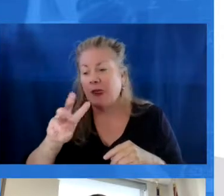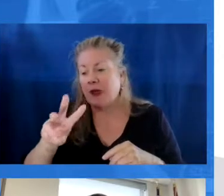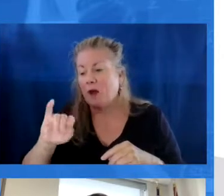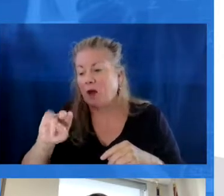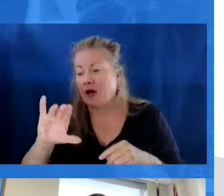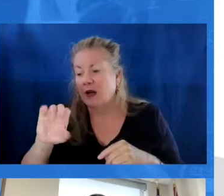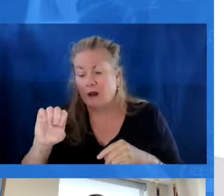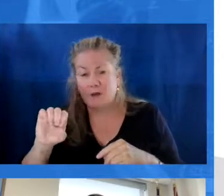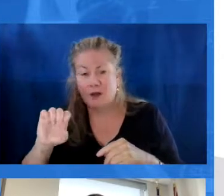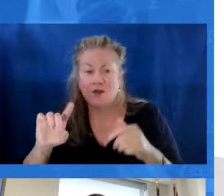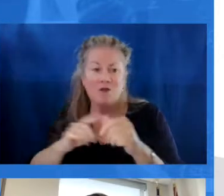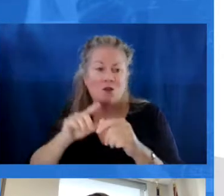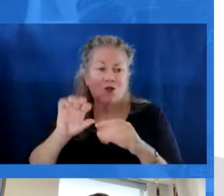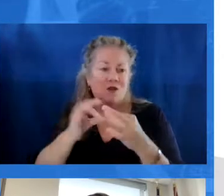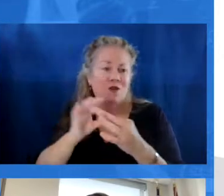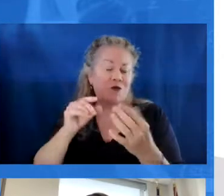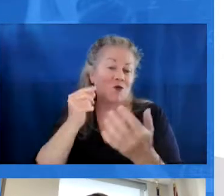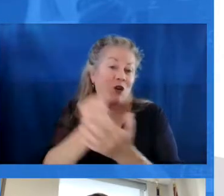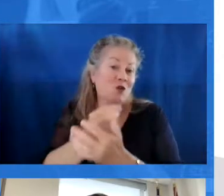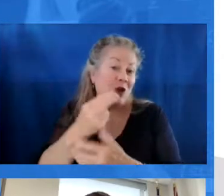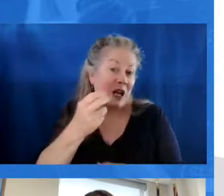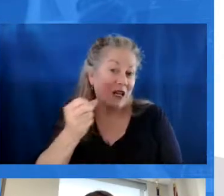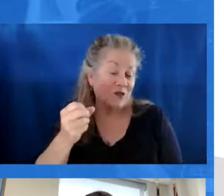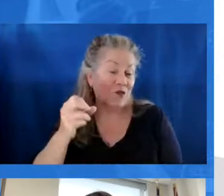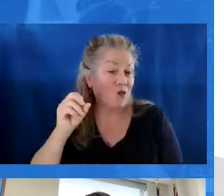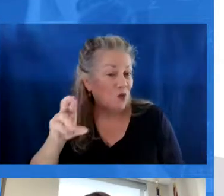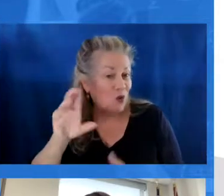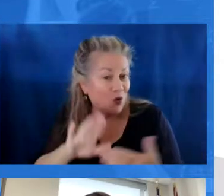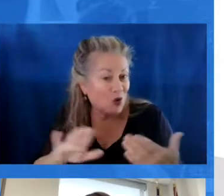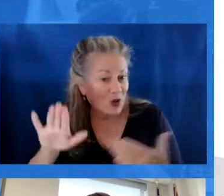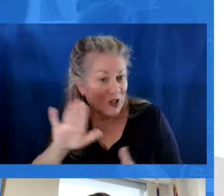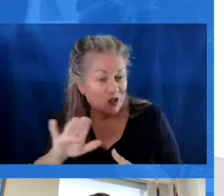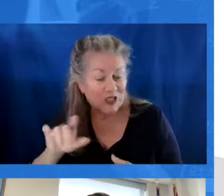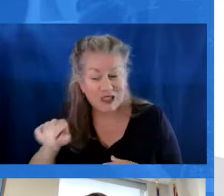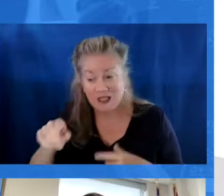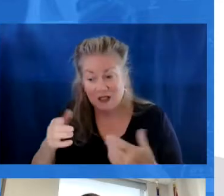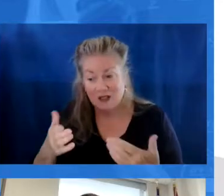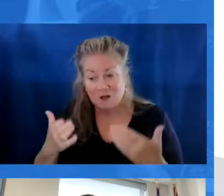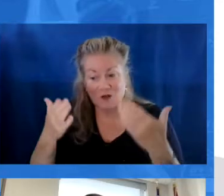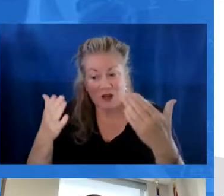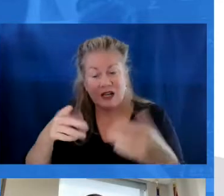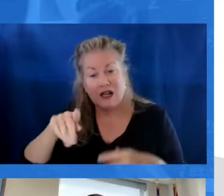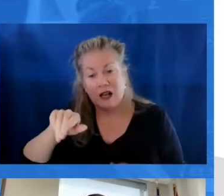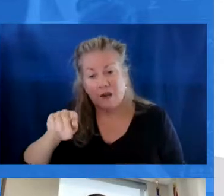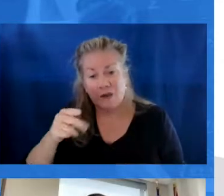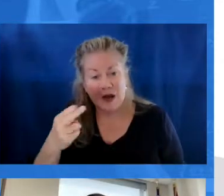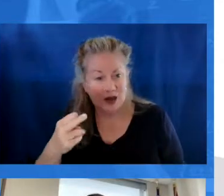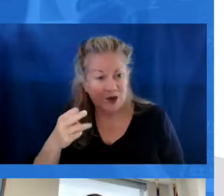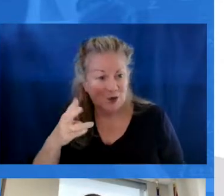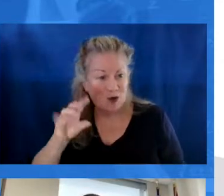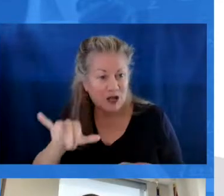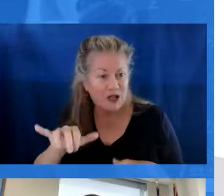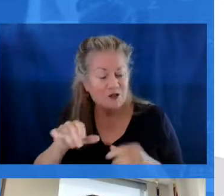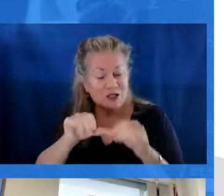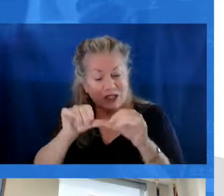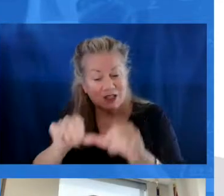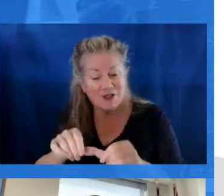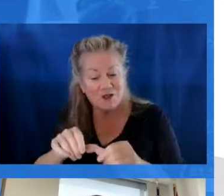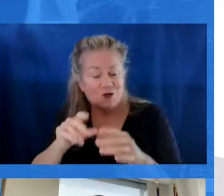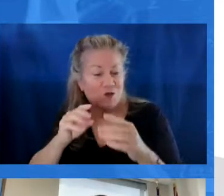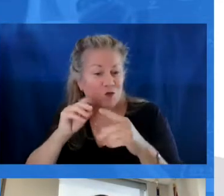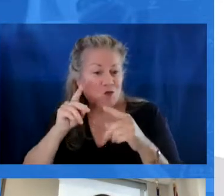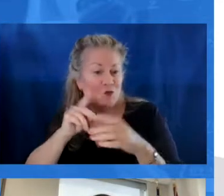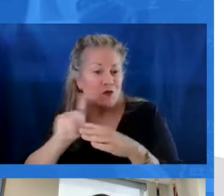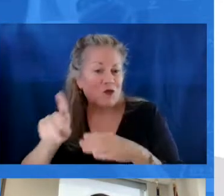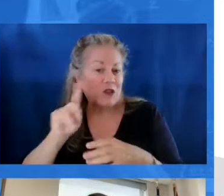came from a low income community first in their family to graduate from high school or go to college. And this is providing that pathway to continue to